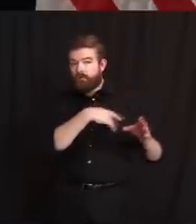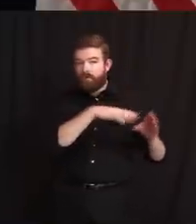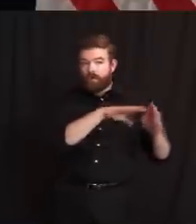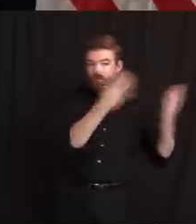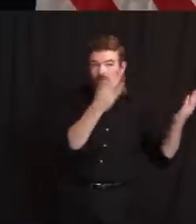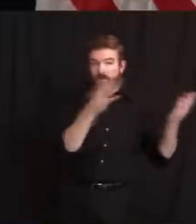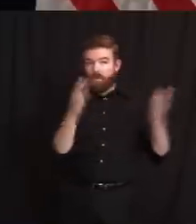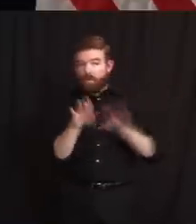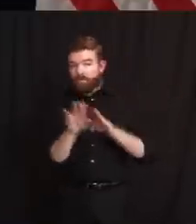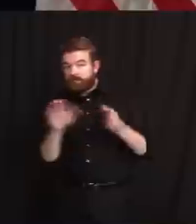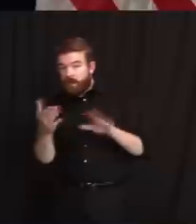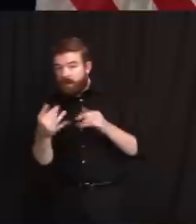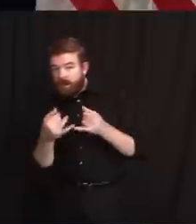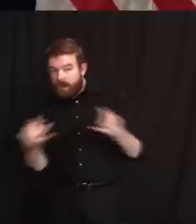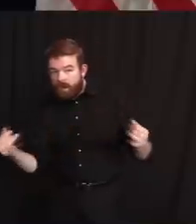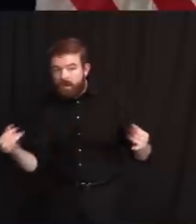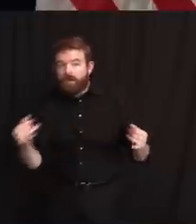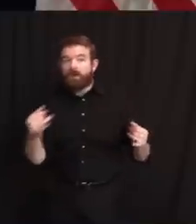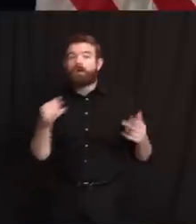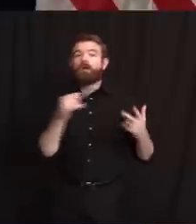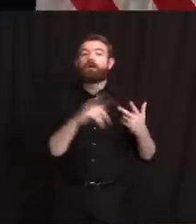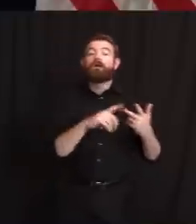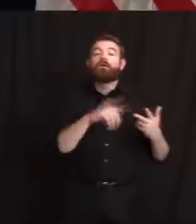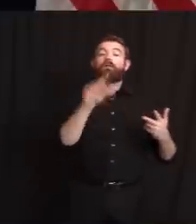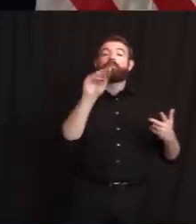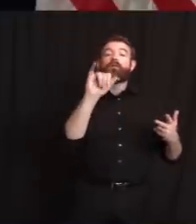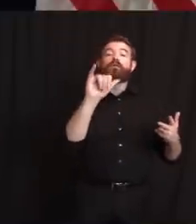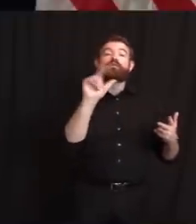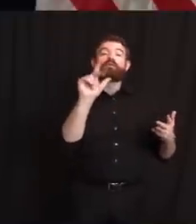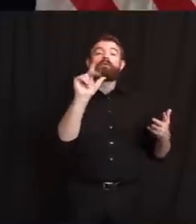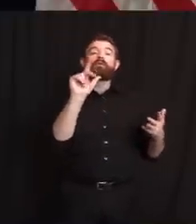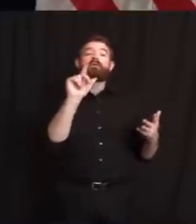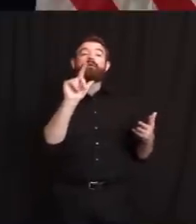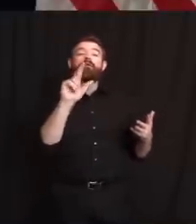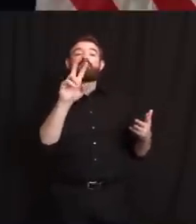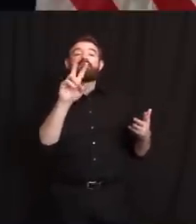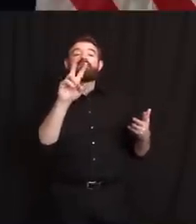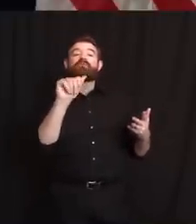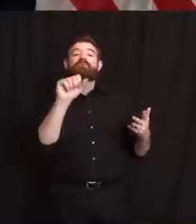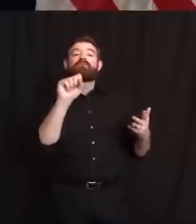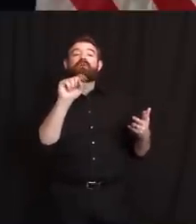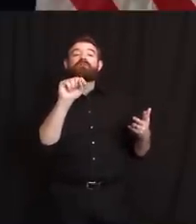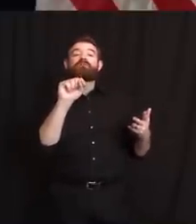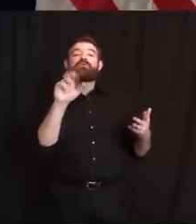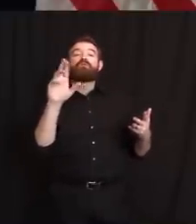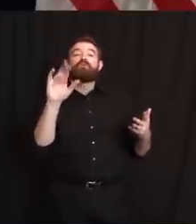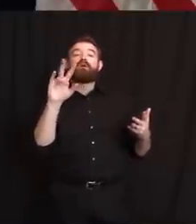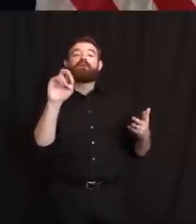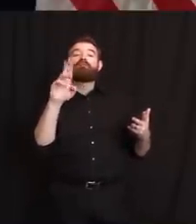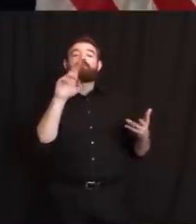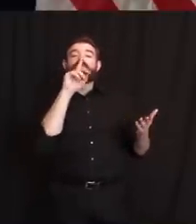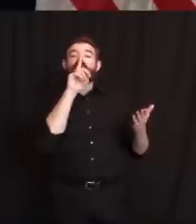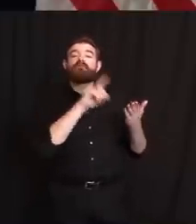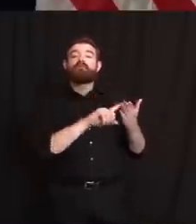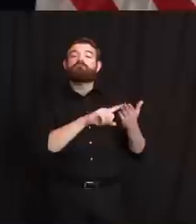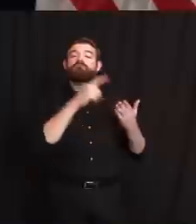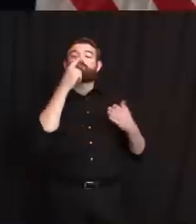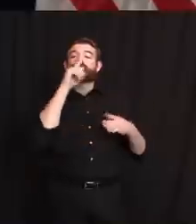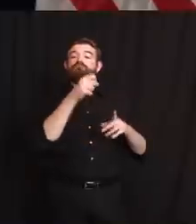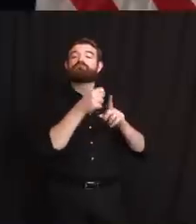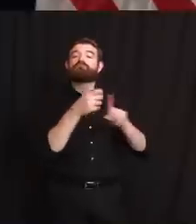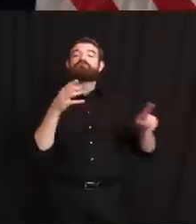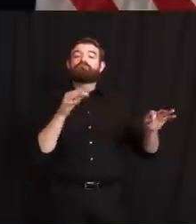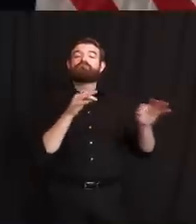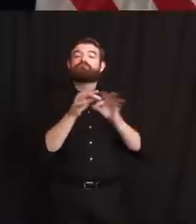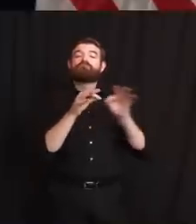investigation from May 23rd? And the last one, uh, yesterday, uh, governor, you seem to okay peaceful protests, but yet small business